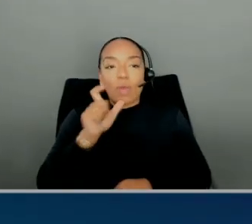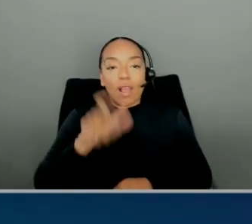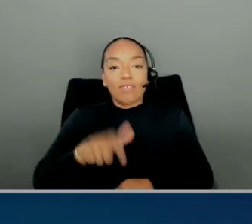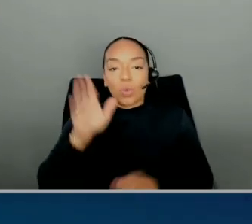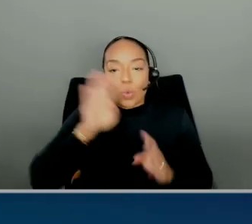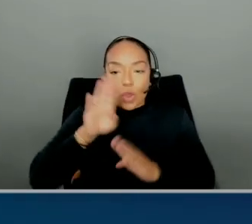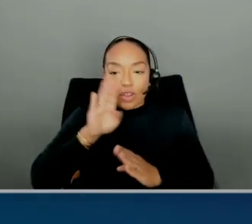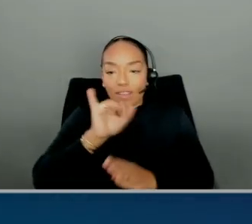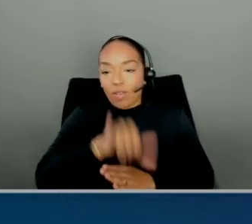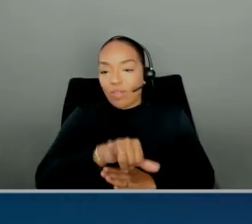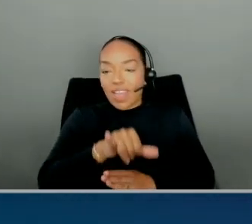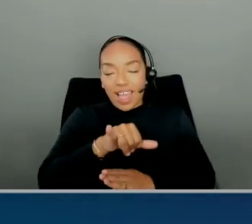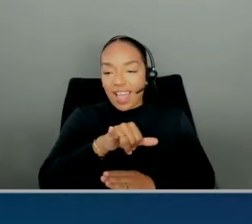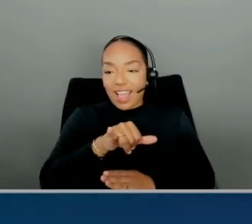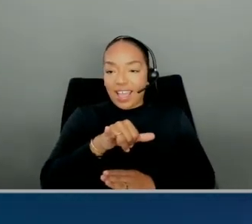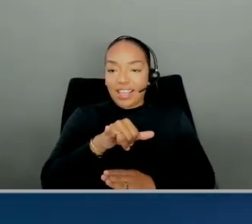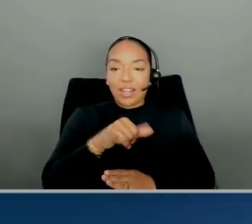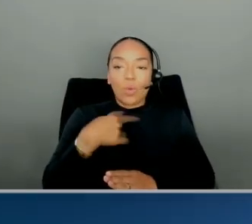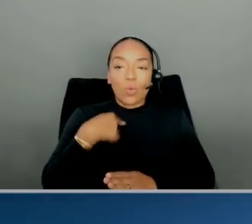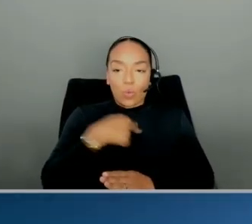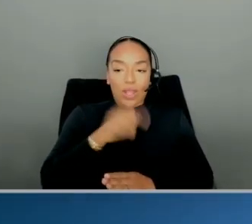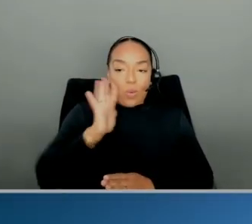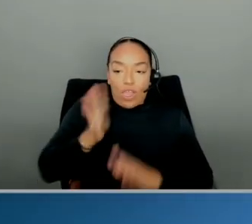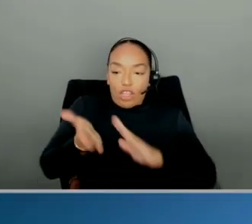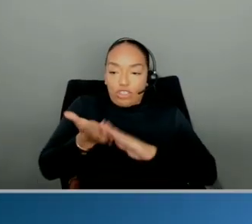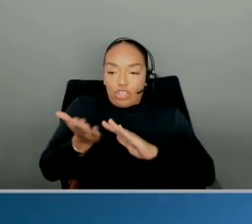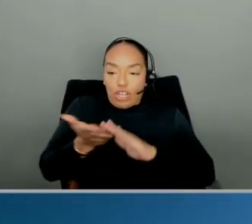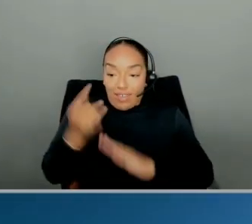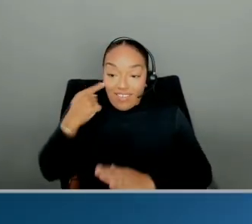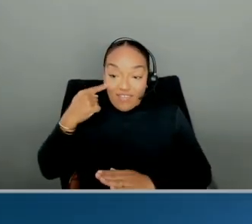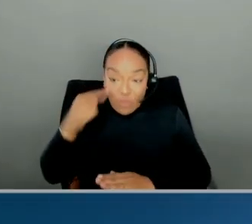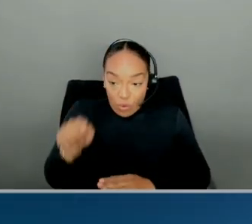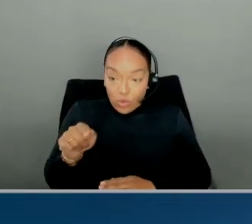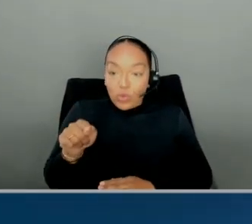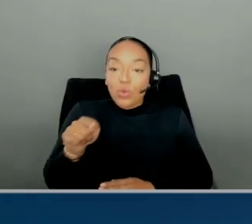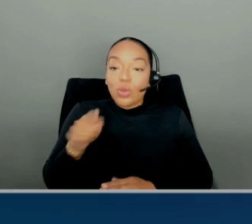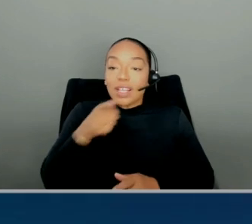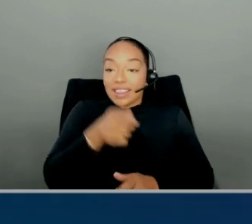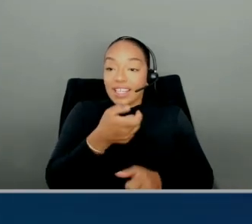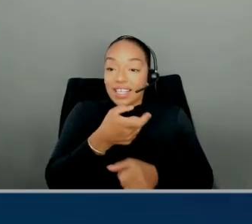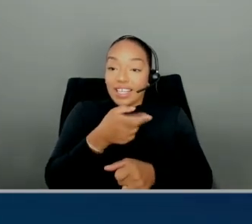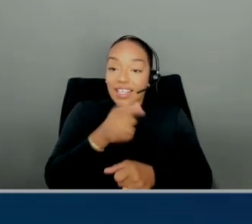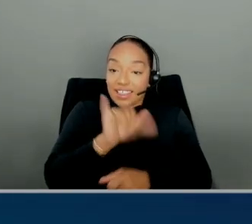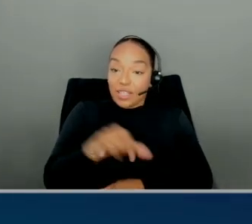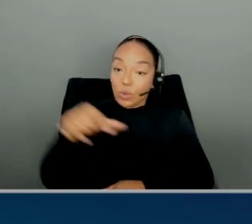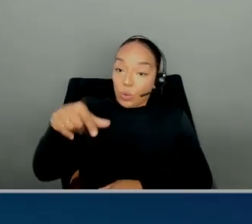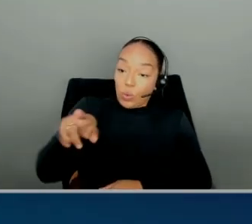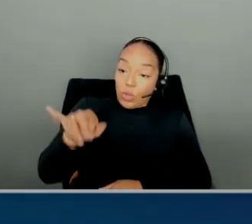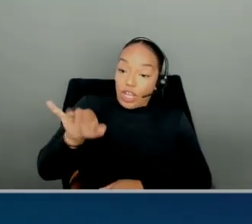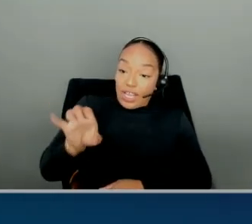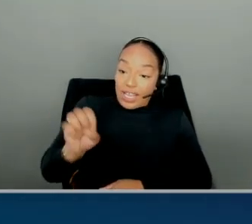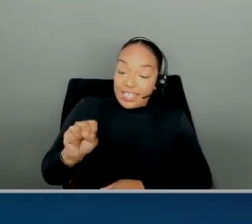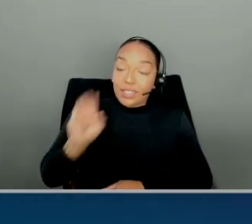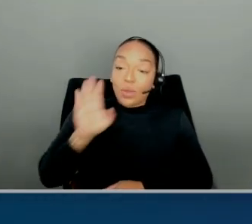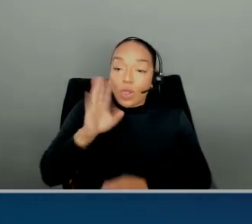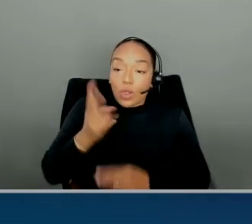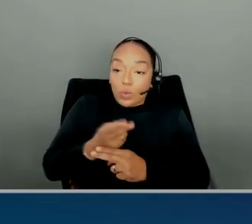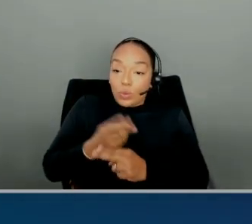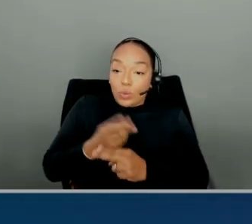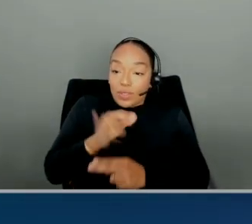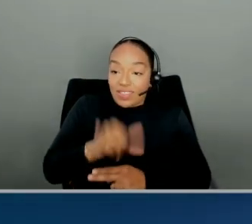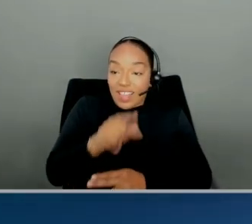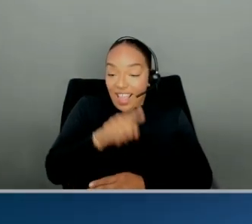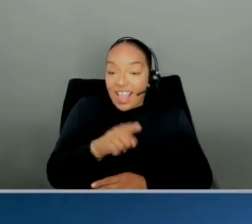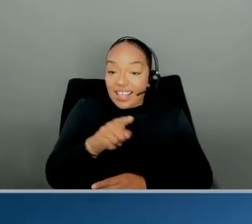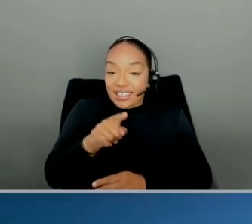statistics. We will generate the statistics for you and those queries will use the statistic and will efficiently select the